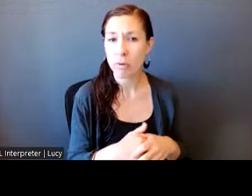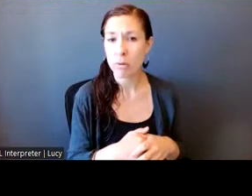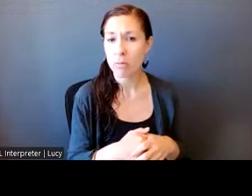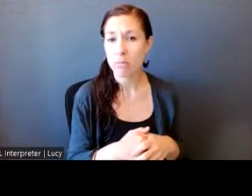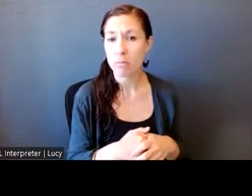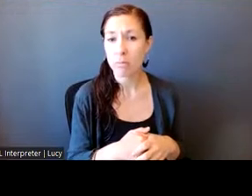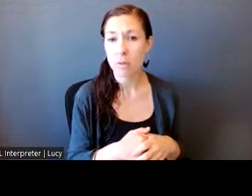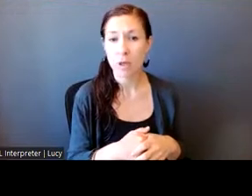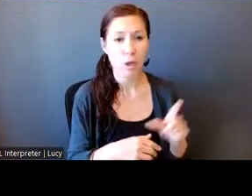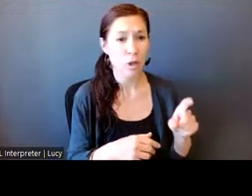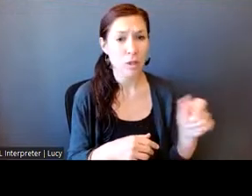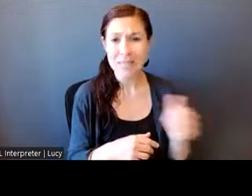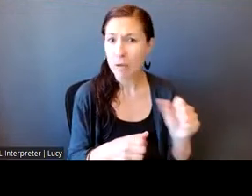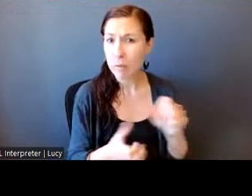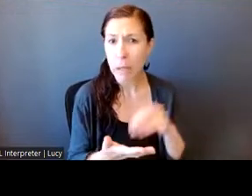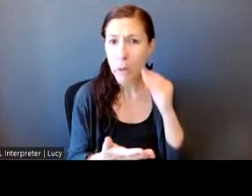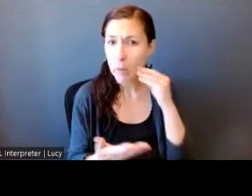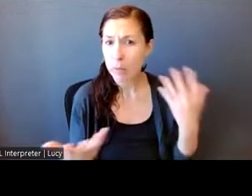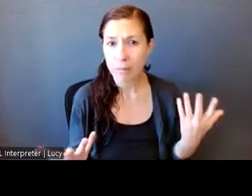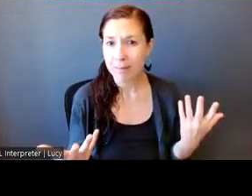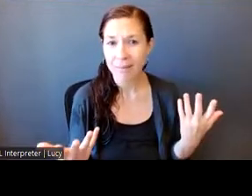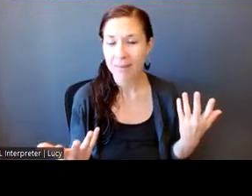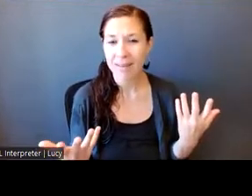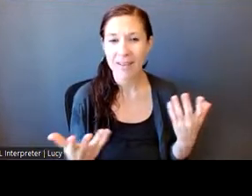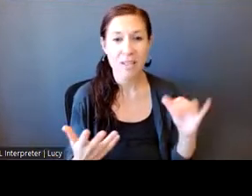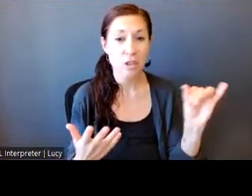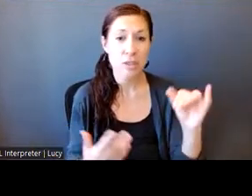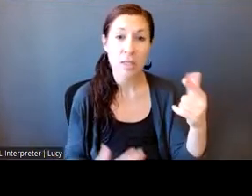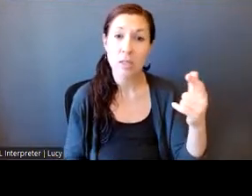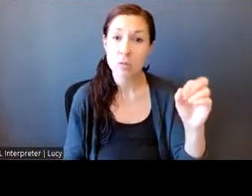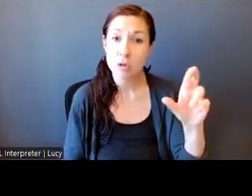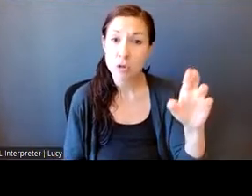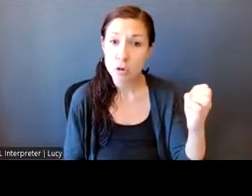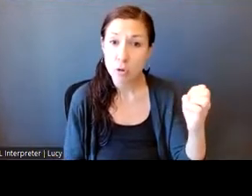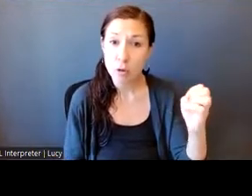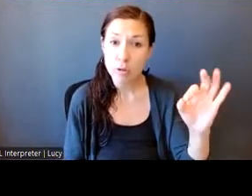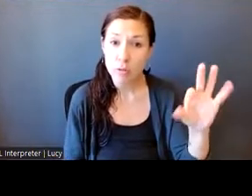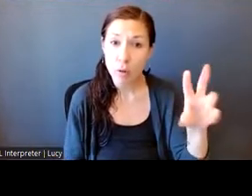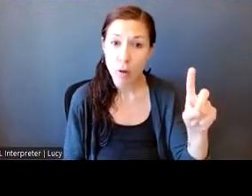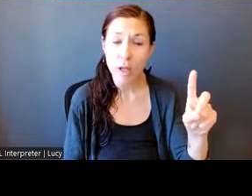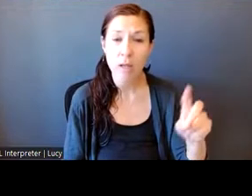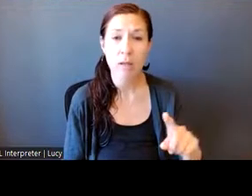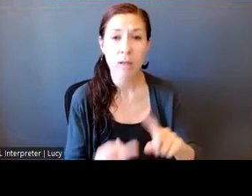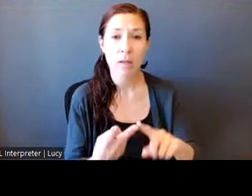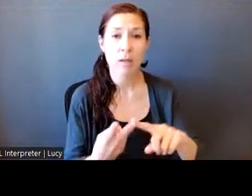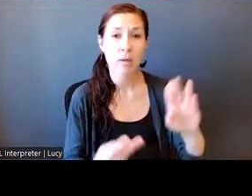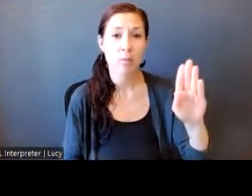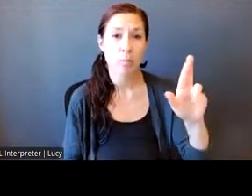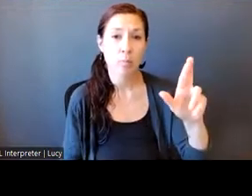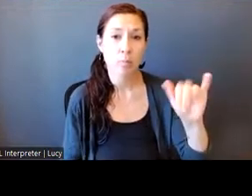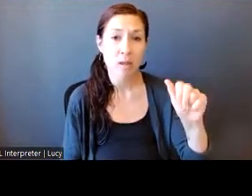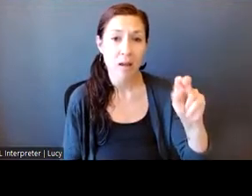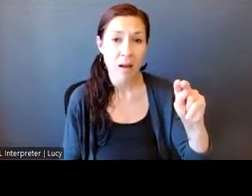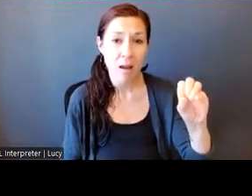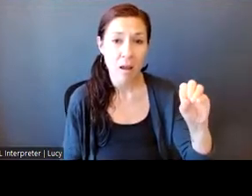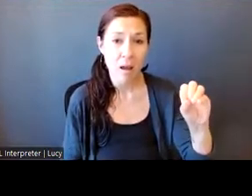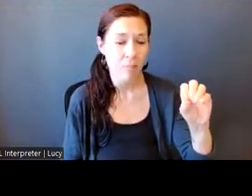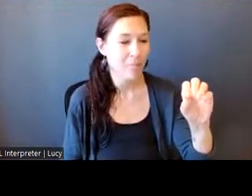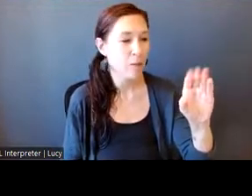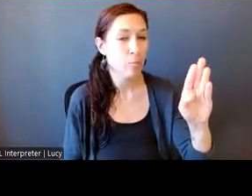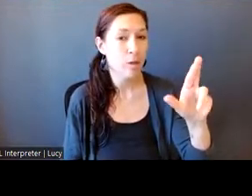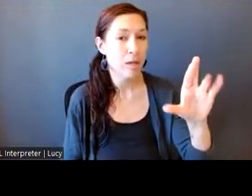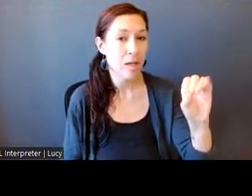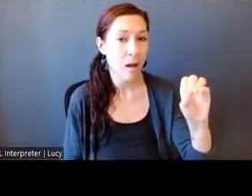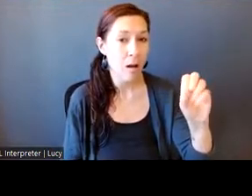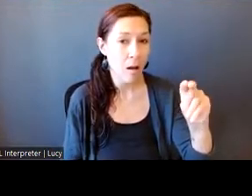inform yourselves as you did about George Floyd, about Breonna Taylor, about what happens in our own city. So I'm not asking